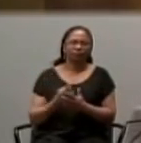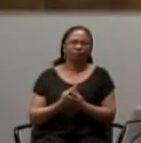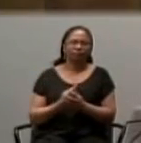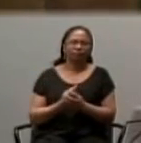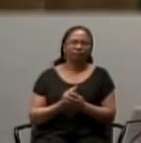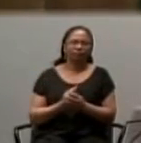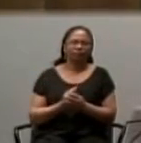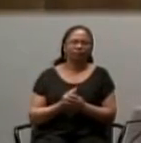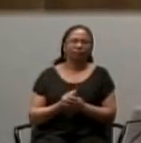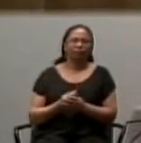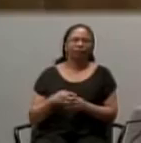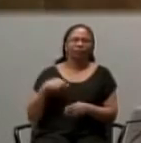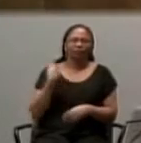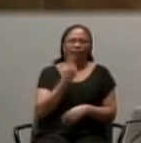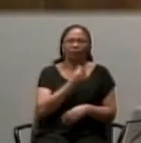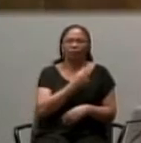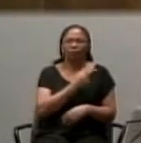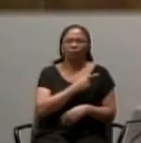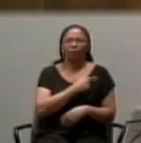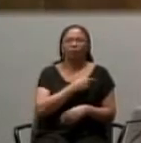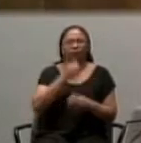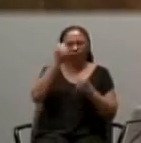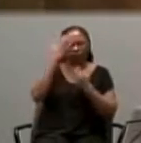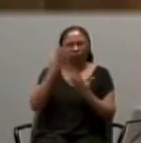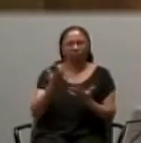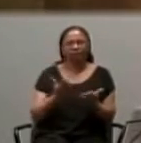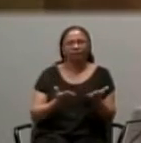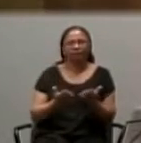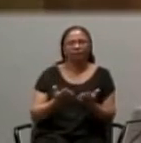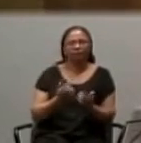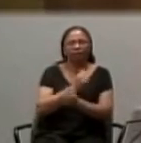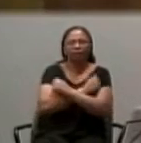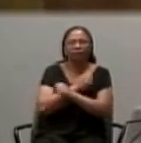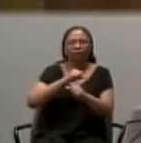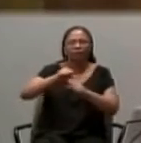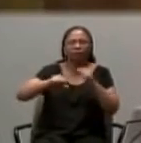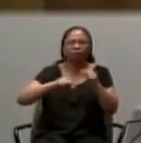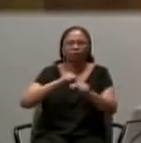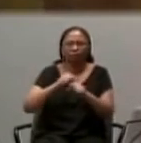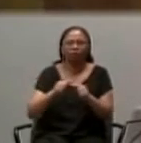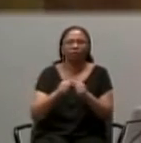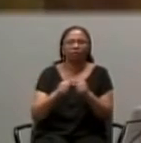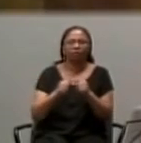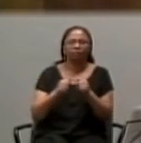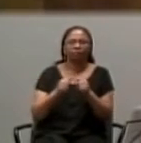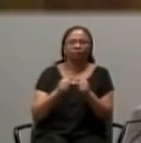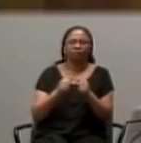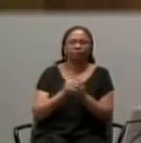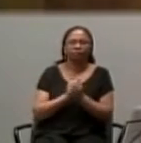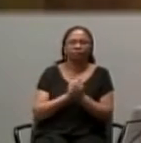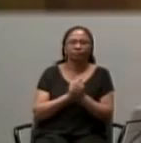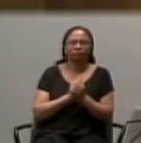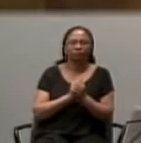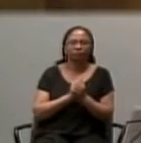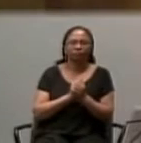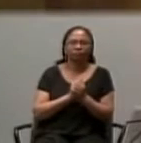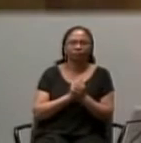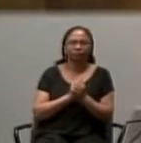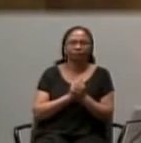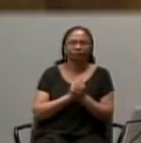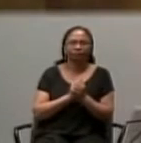an aspect of self-donation, And giving oneself to each other, In obedience to Christ. You with me everybody?